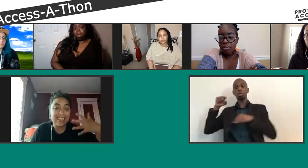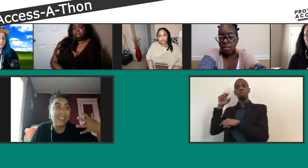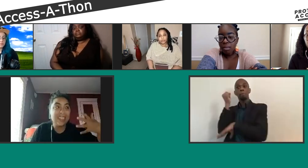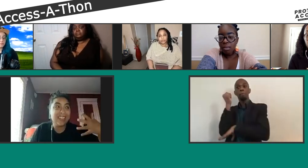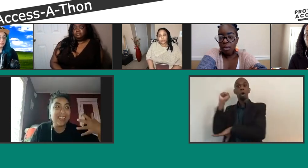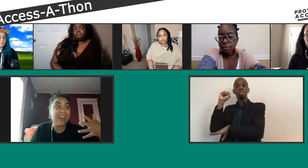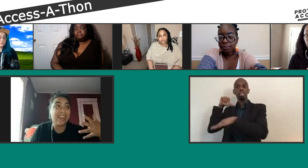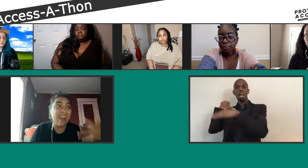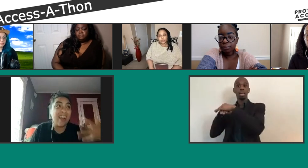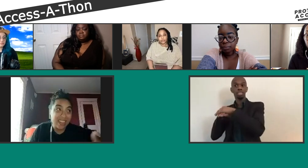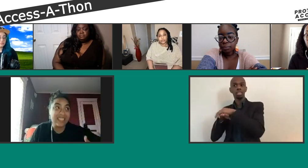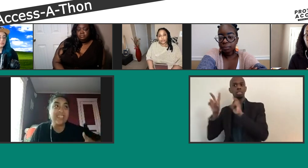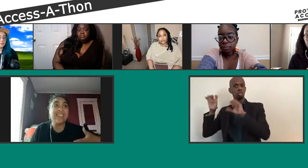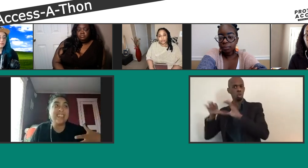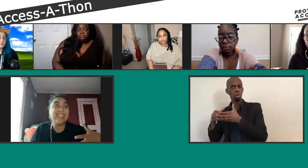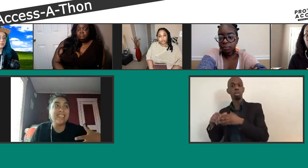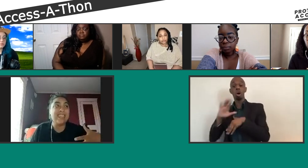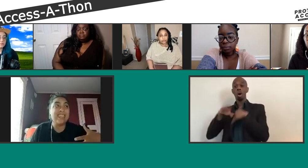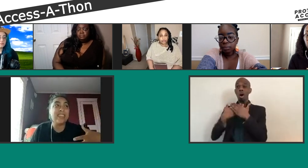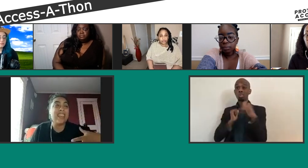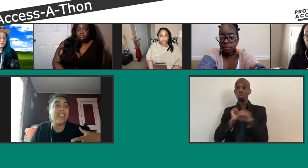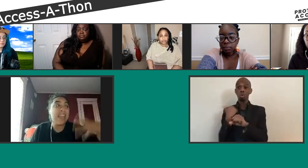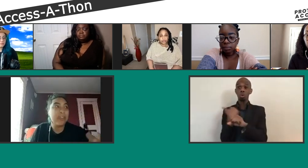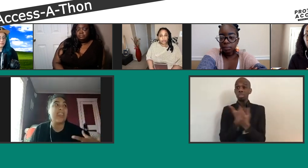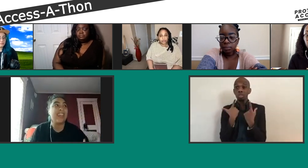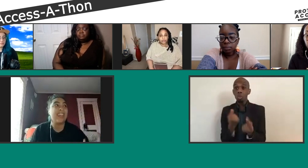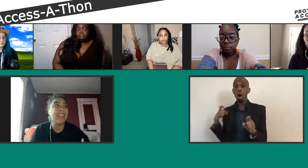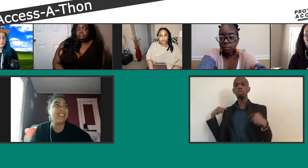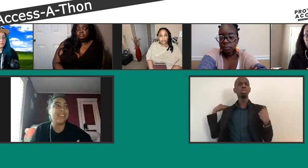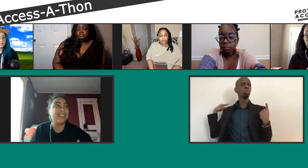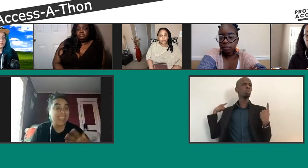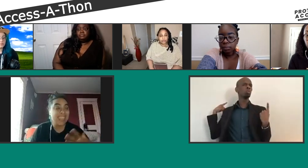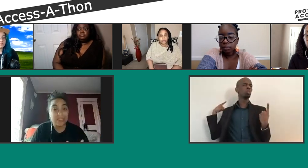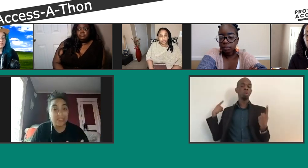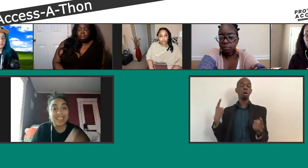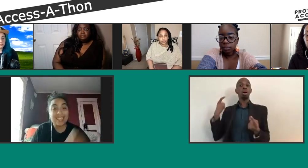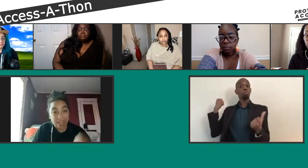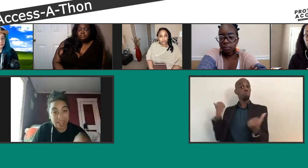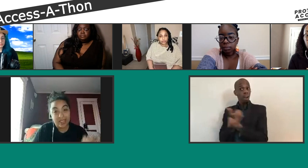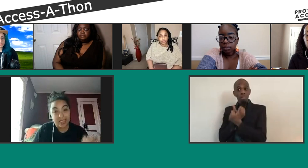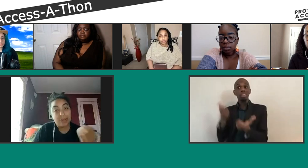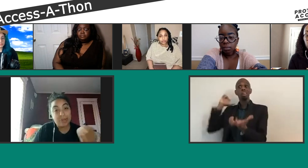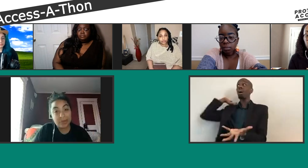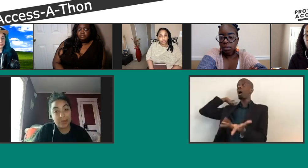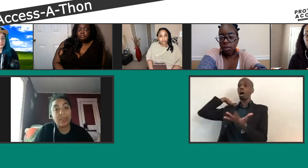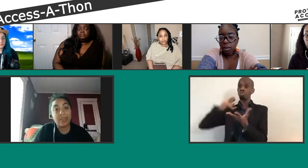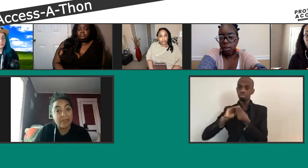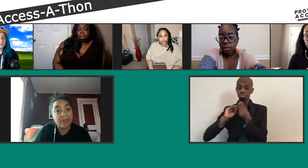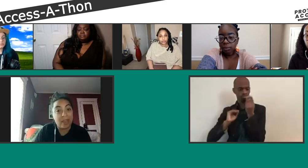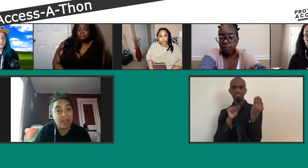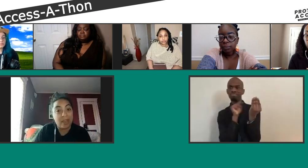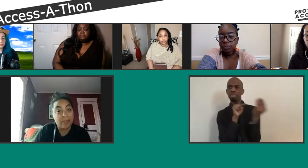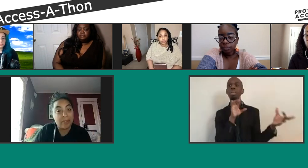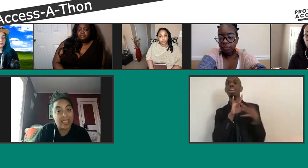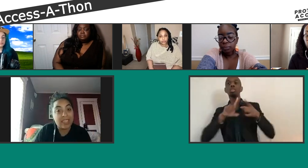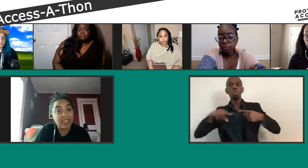a constant, everything is related to access. Everything that you do, you know, everything